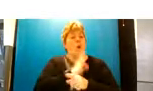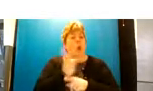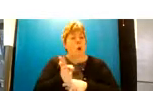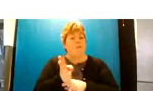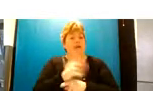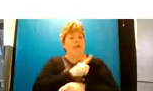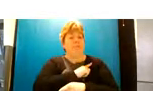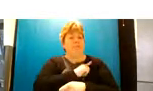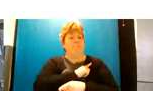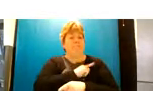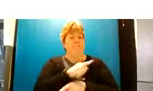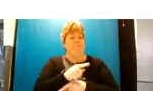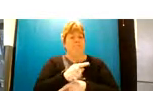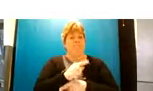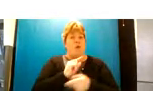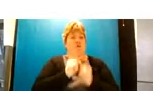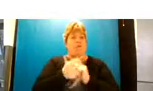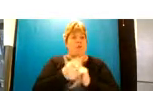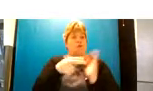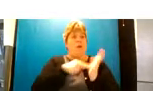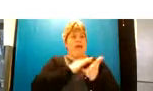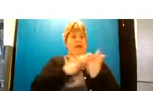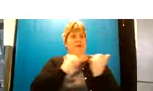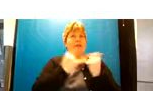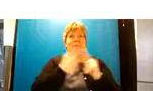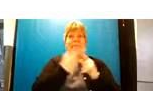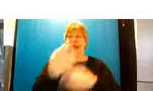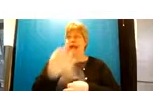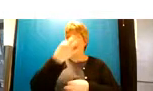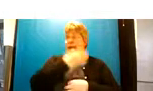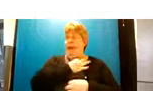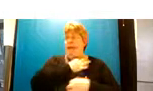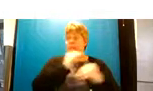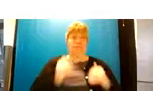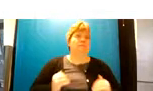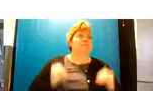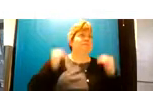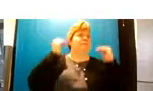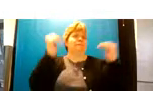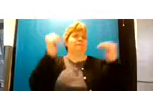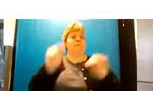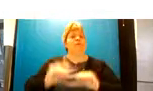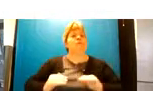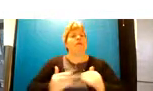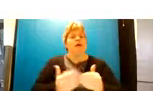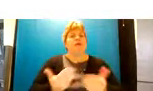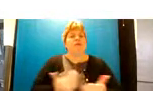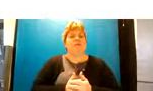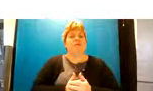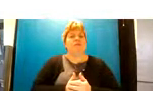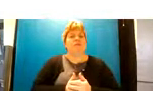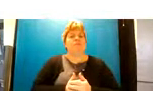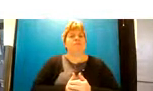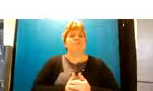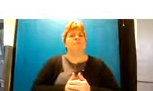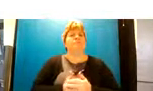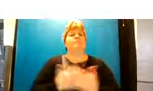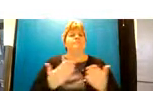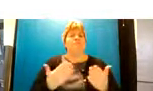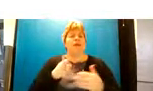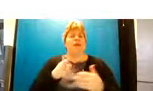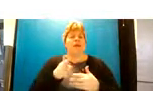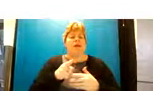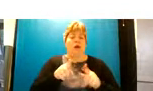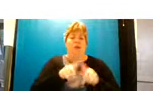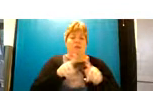response to um nhs england's ask for us to ramp up um this particular service but i think importantly it's been built